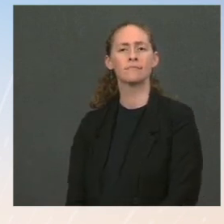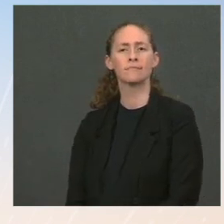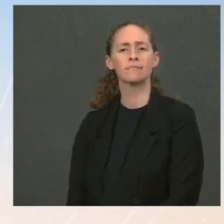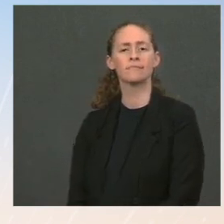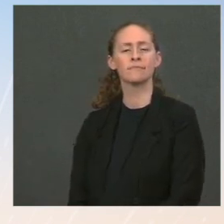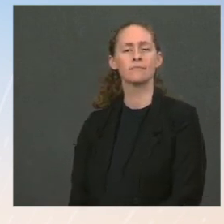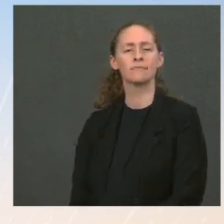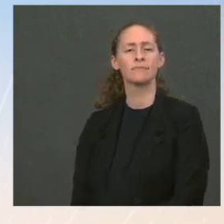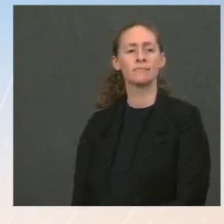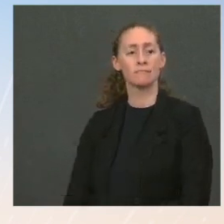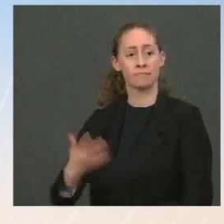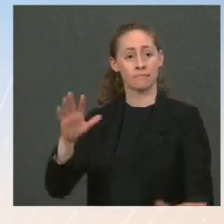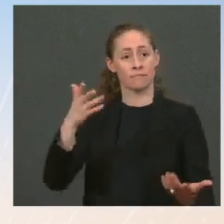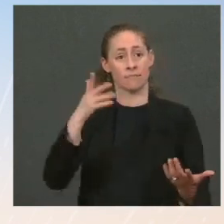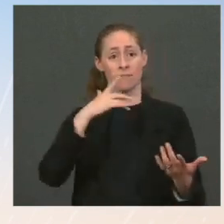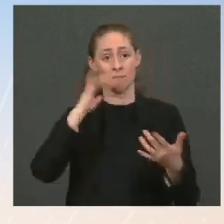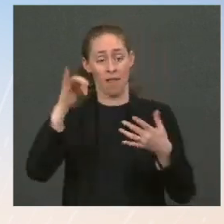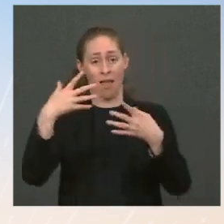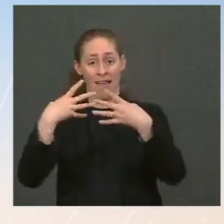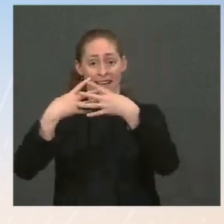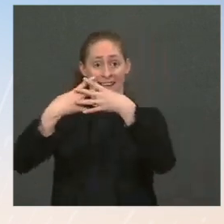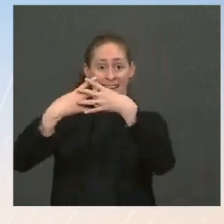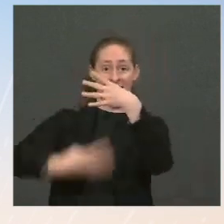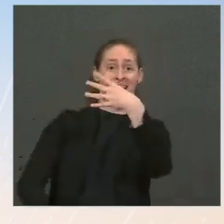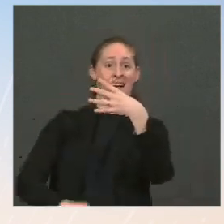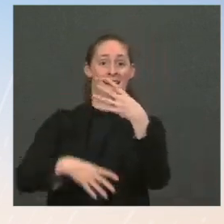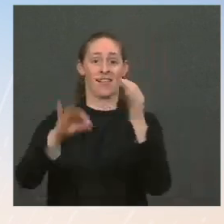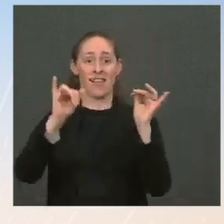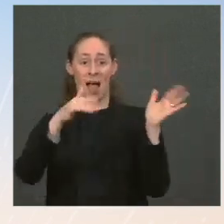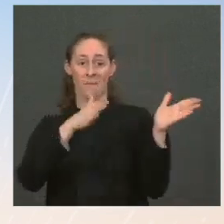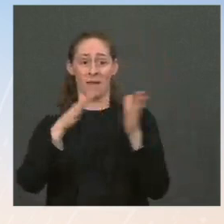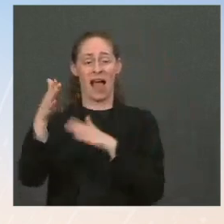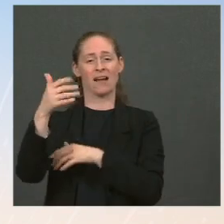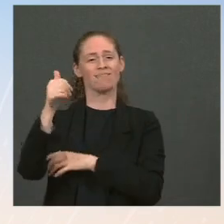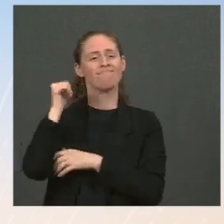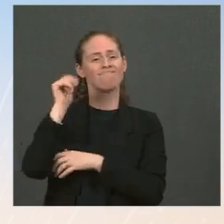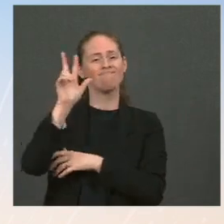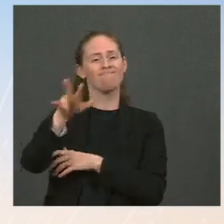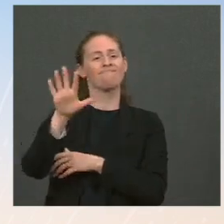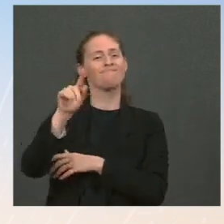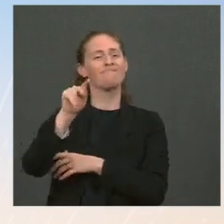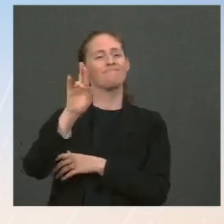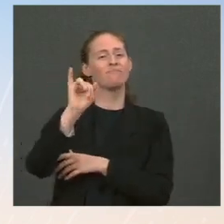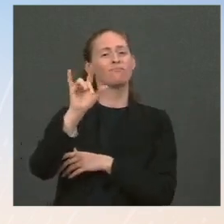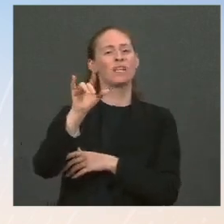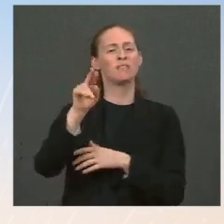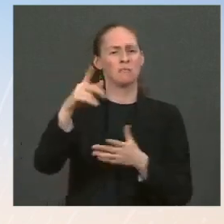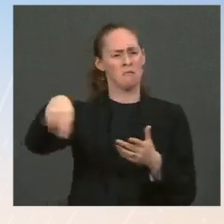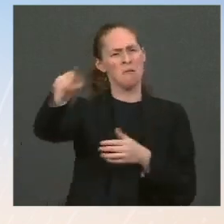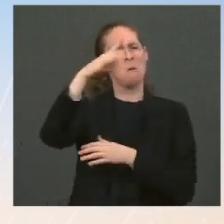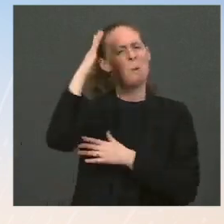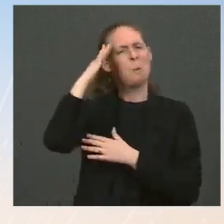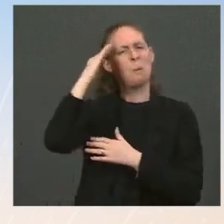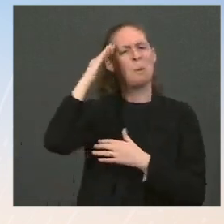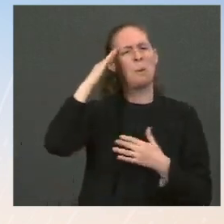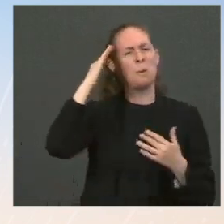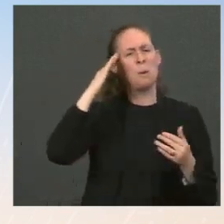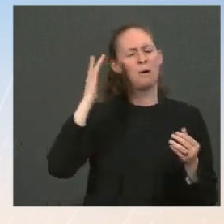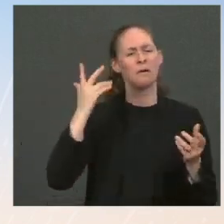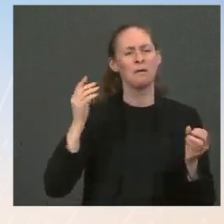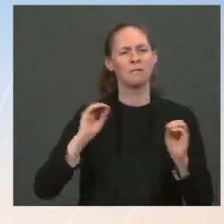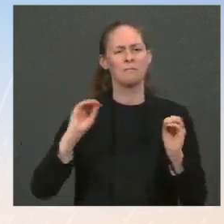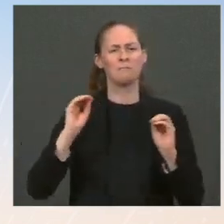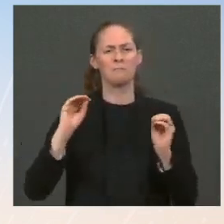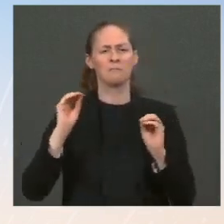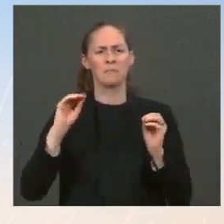the package will not be $3.5 trillion, as you all know, it will be smaller, as everyone has acknowledged. You won't need the same number of paid for